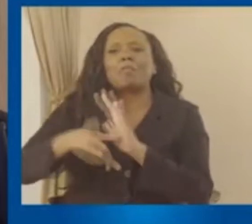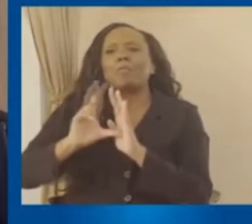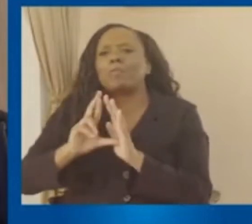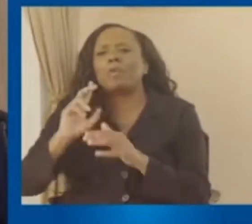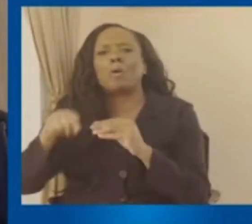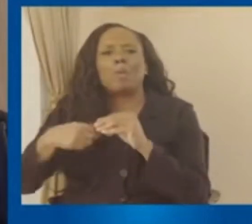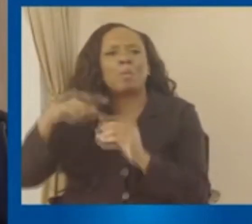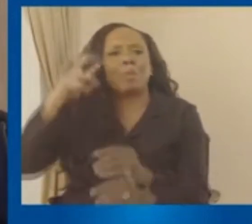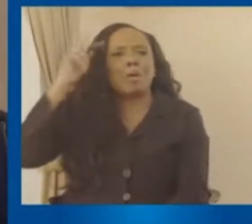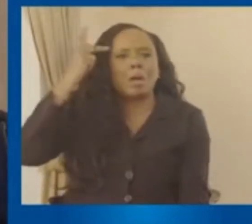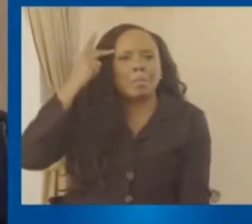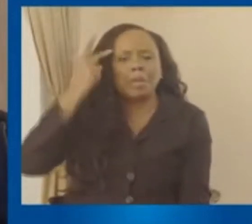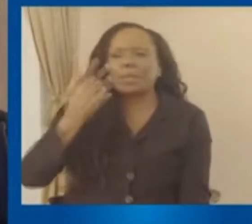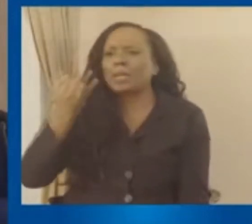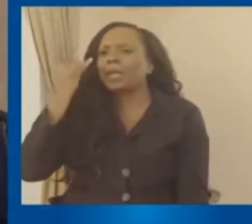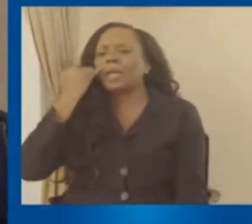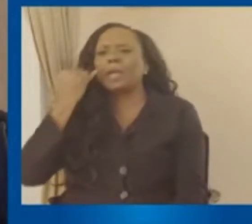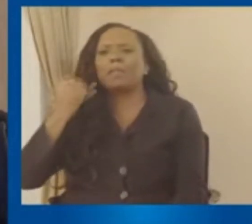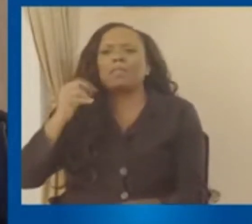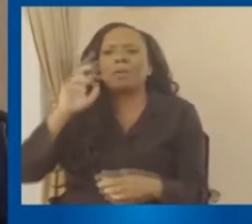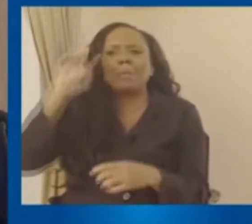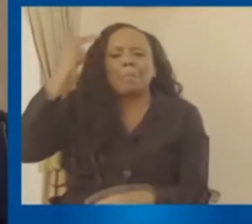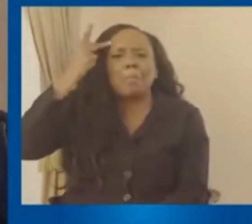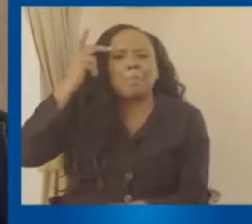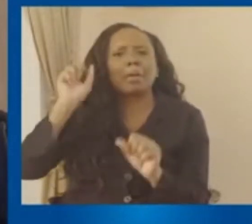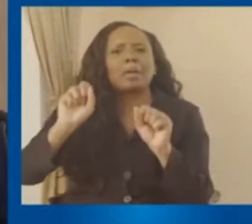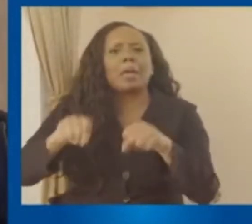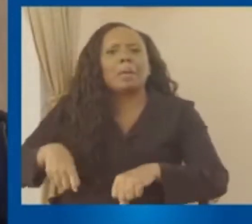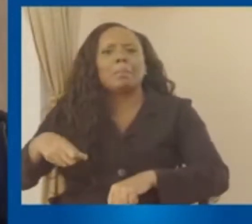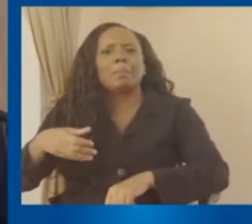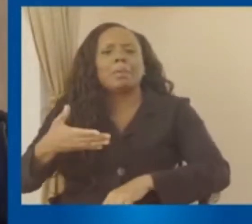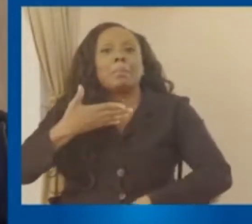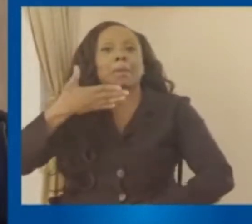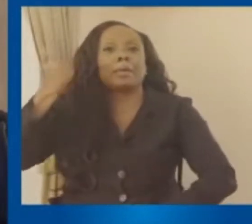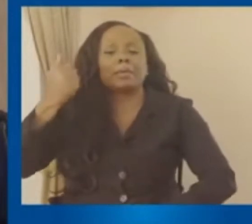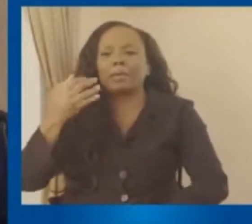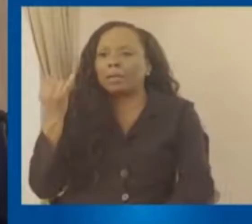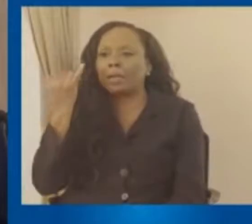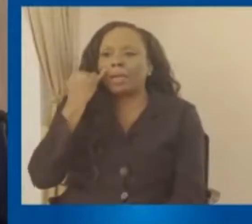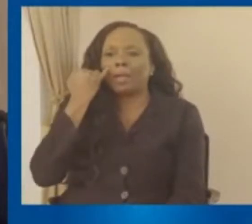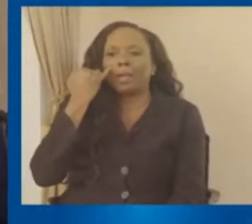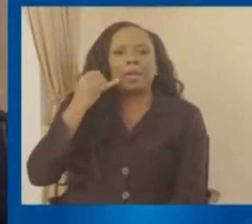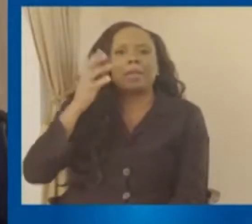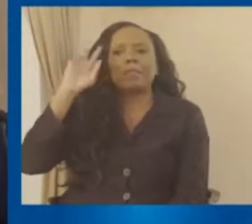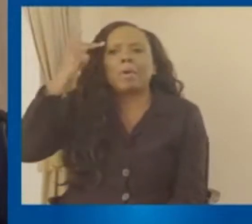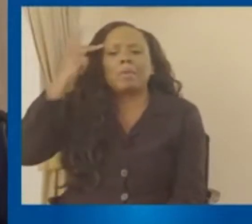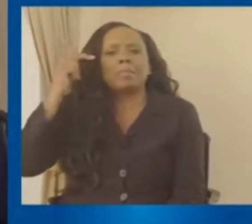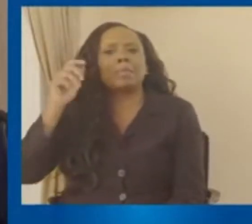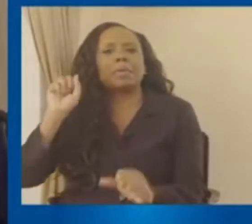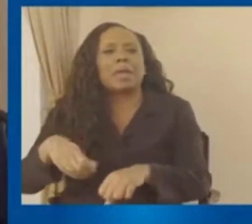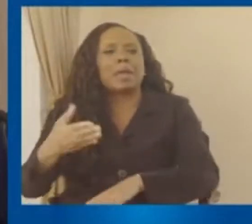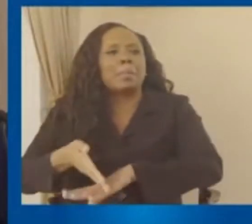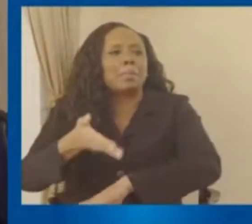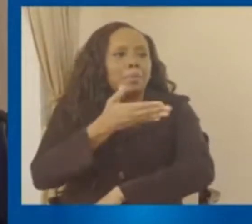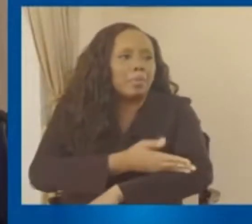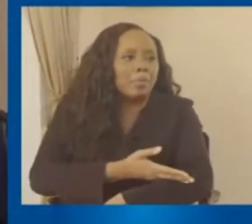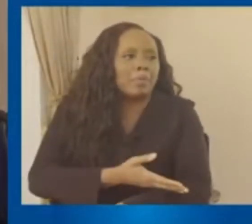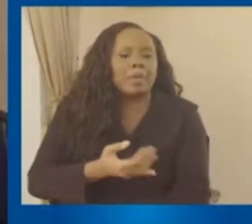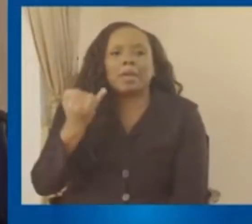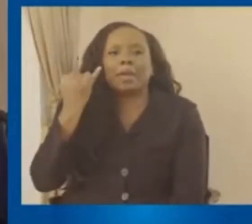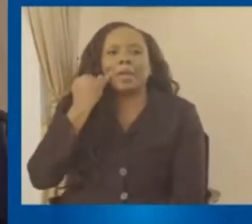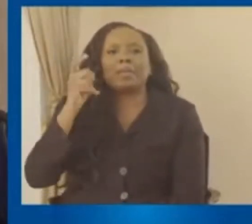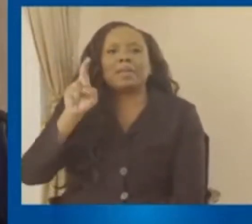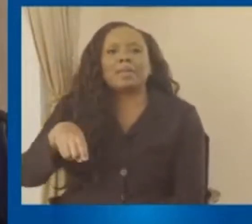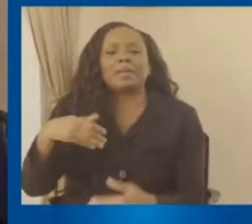Whether or not it could be better made up, whether or not we should have an upper house and a lower house, whether or not we should